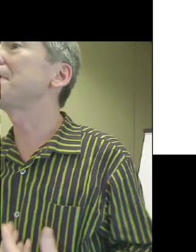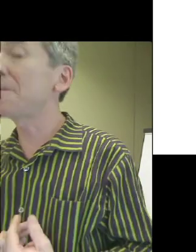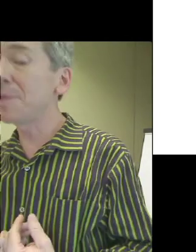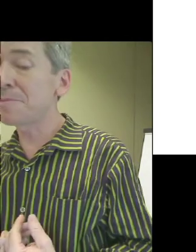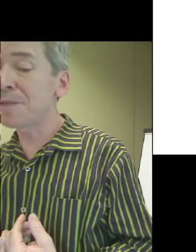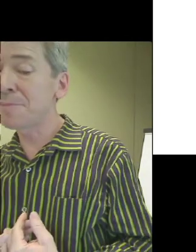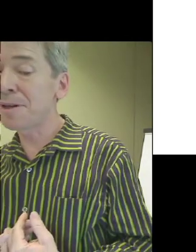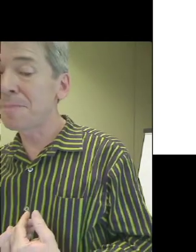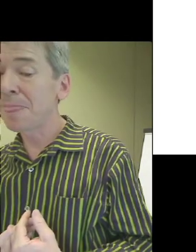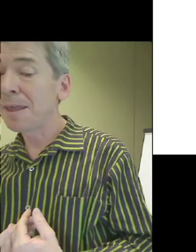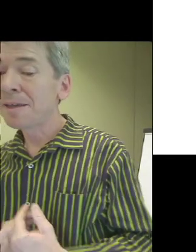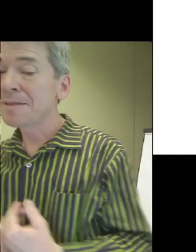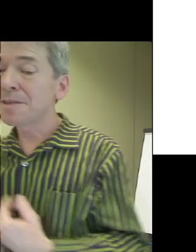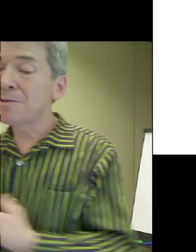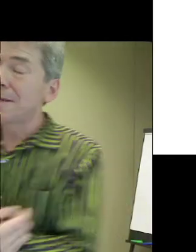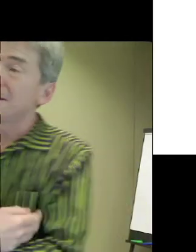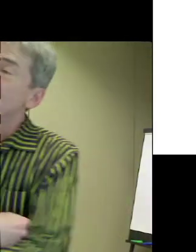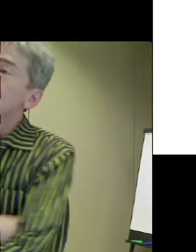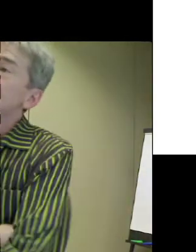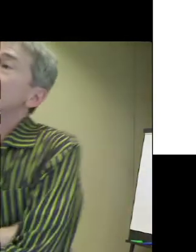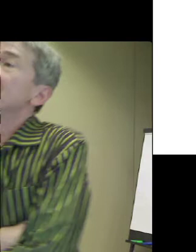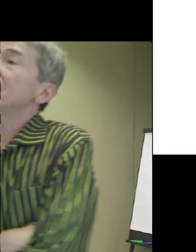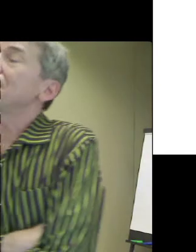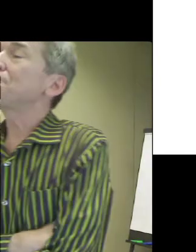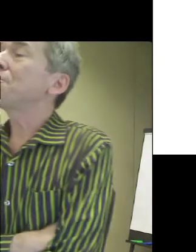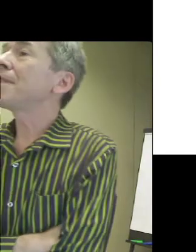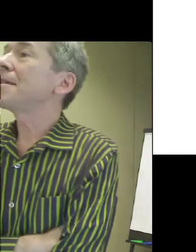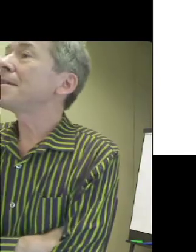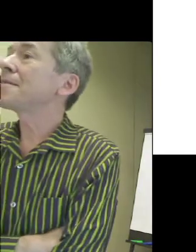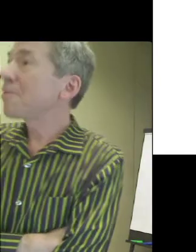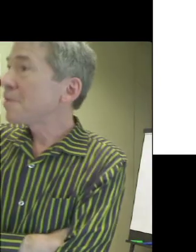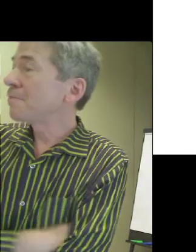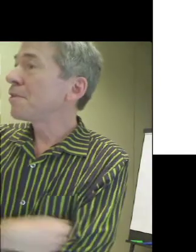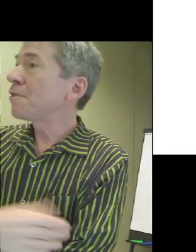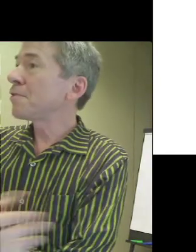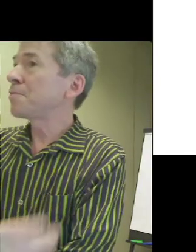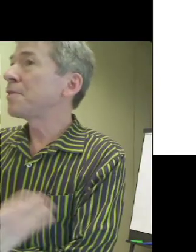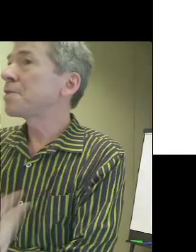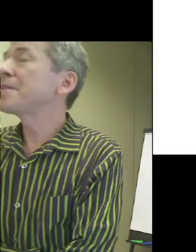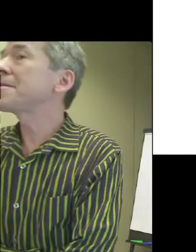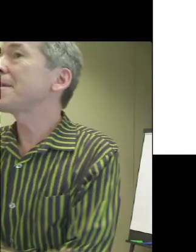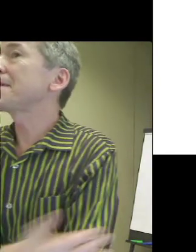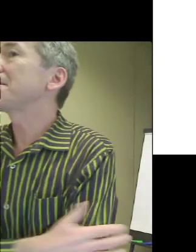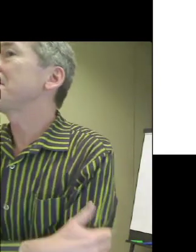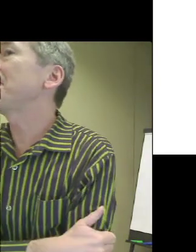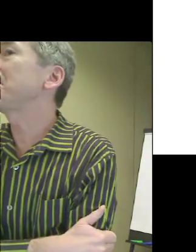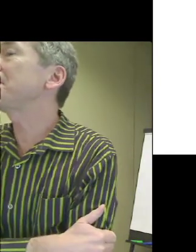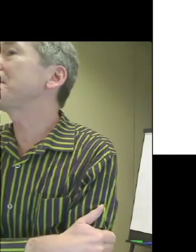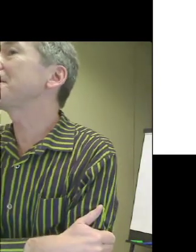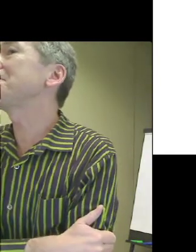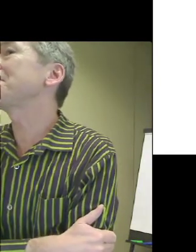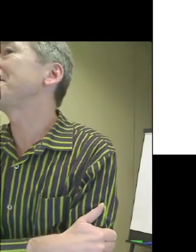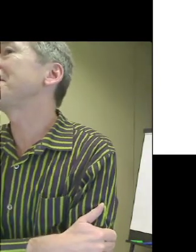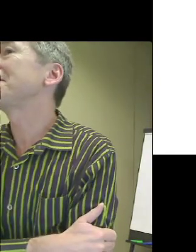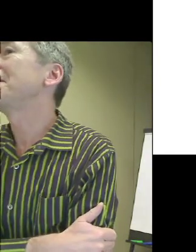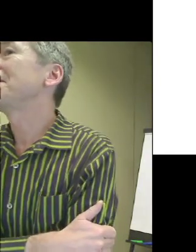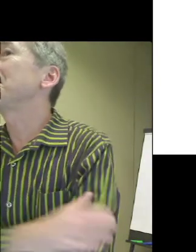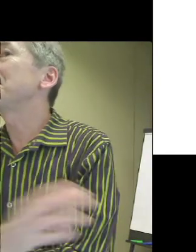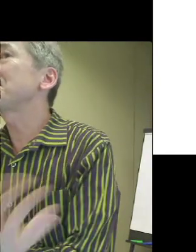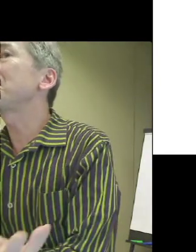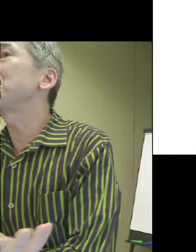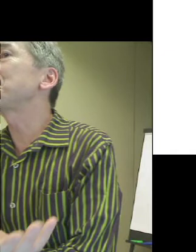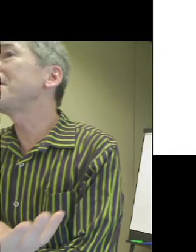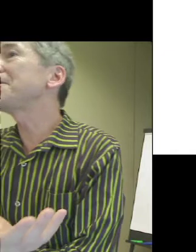all groups of disabled people. So in 1992 already, the Council of Europe, which brings together about 50 countries